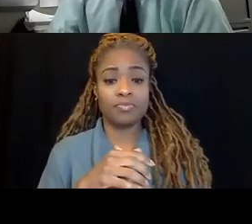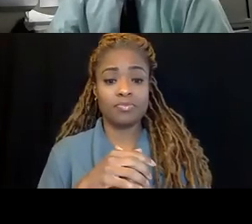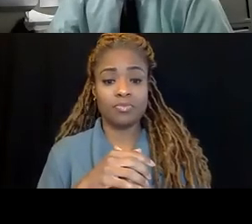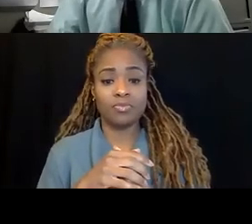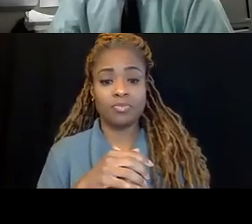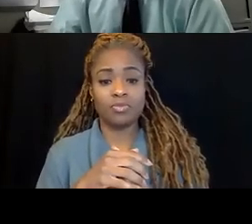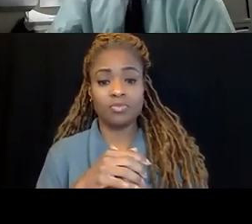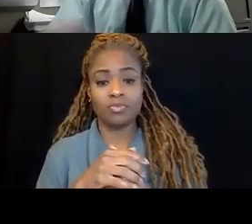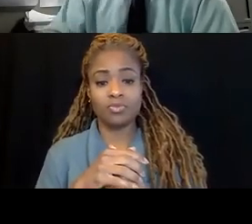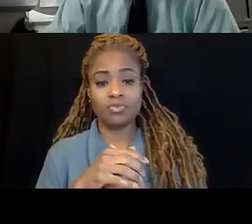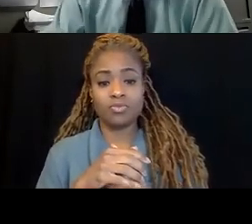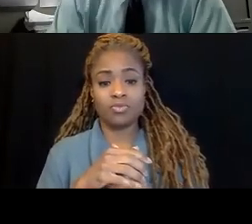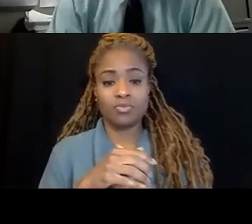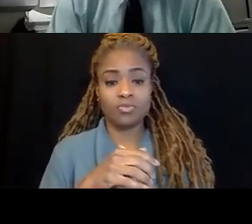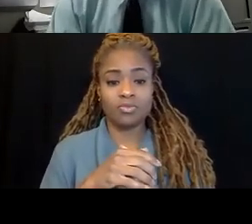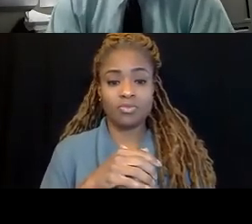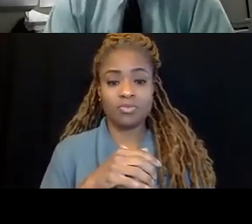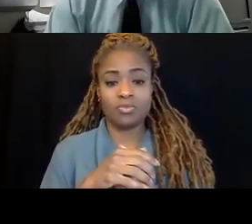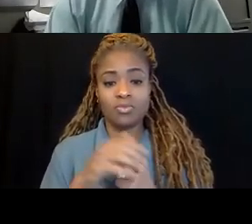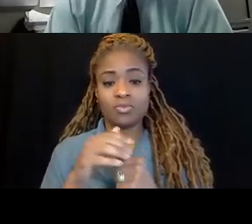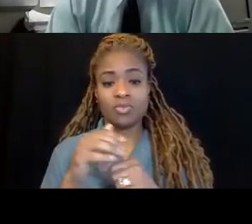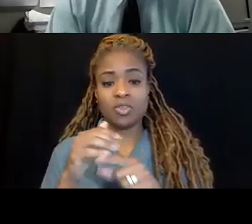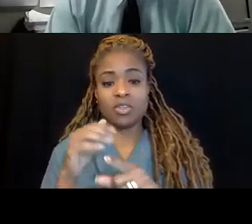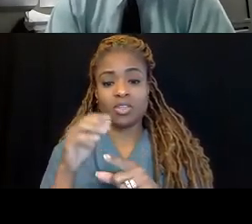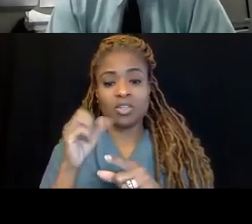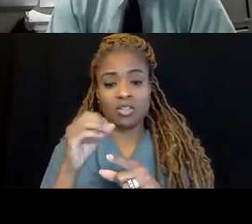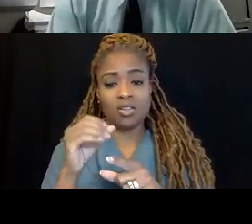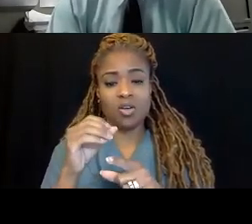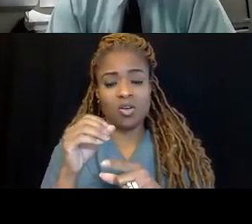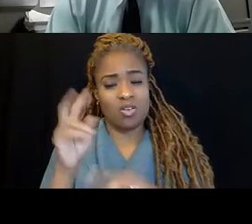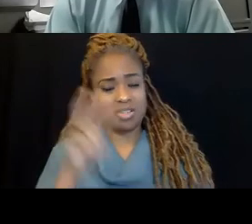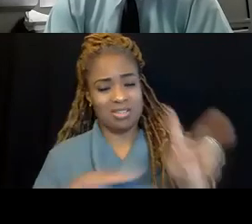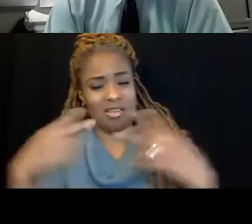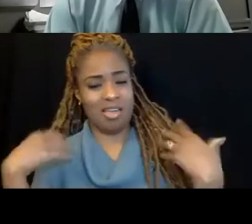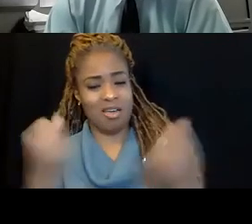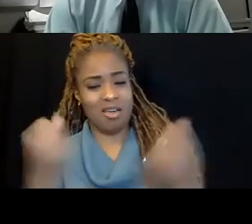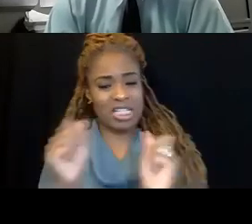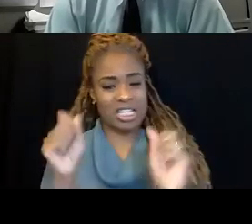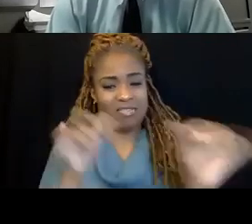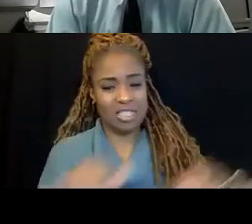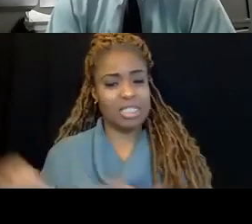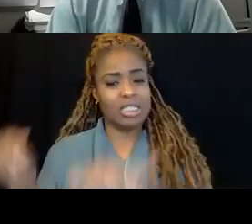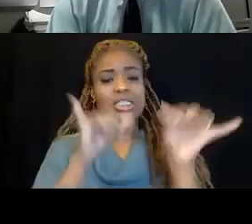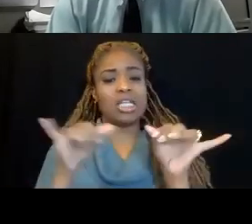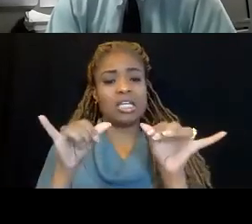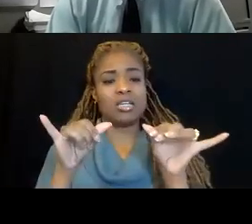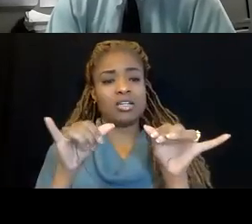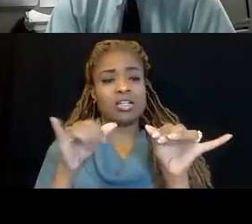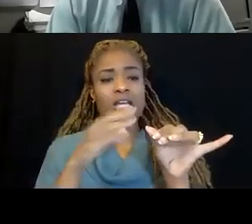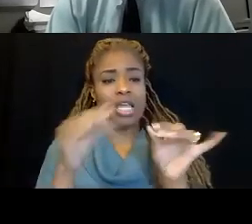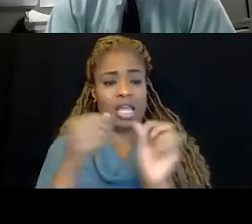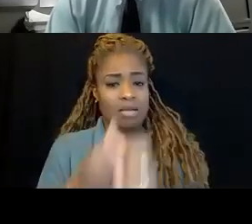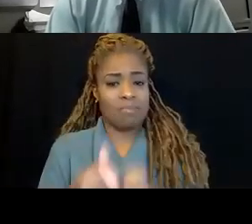really going out and looking at the health and safety standards and compliance.